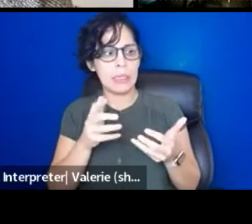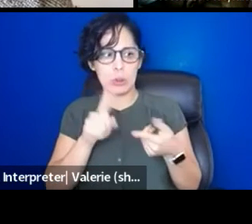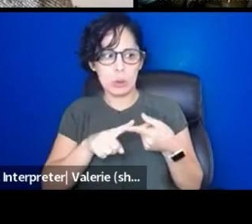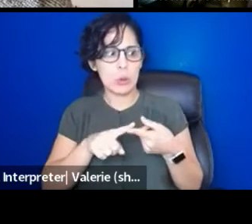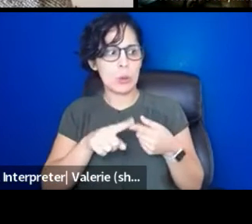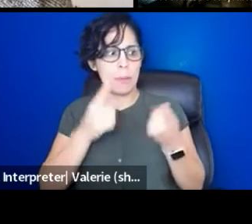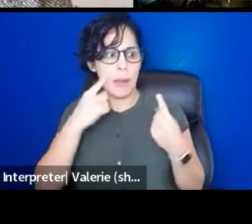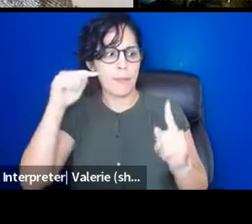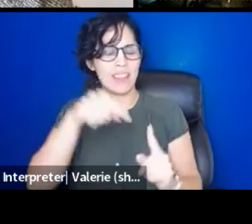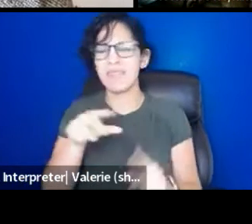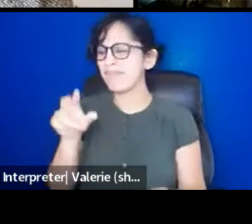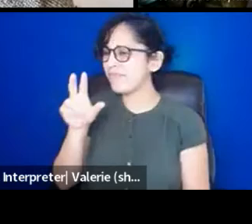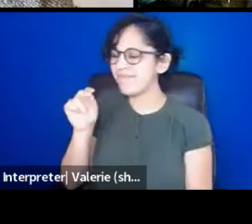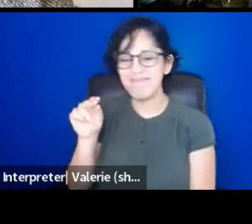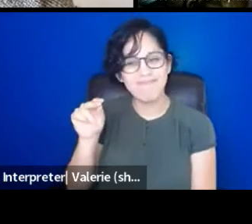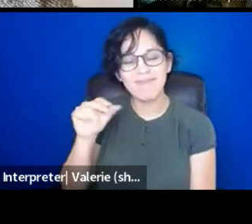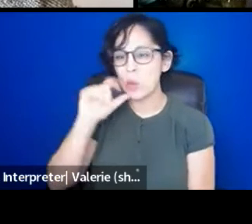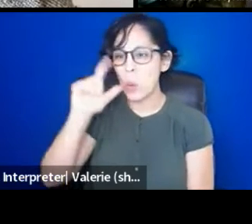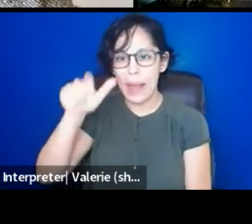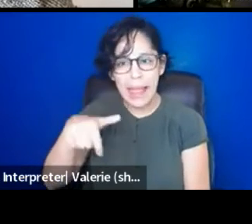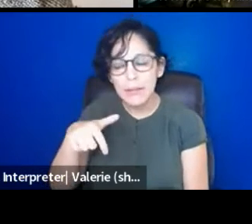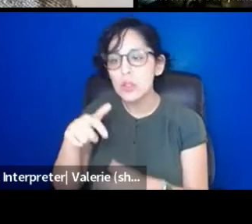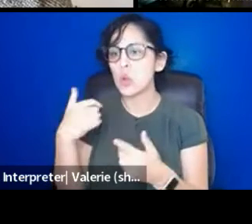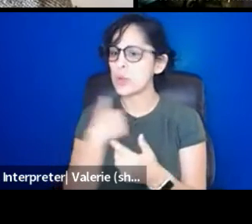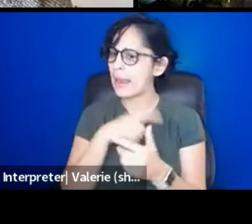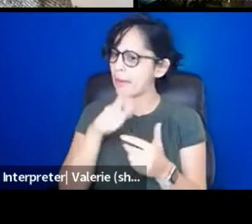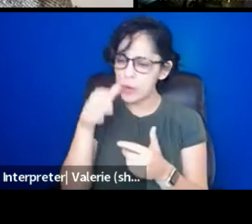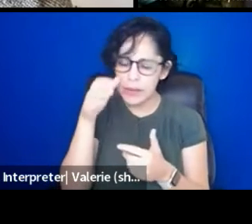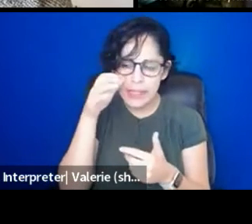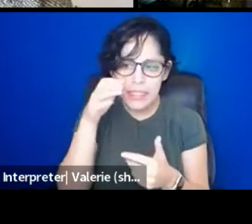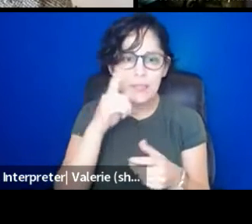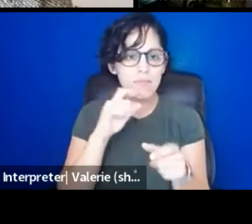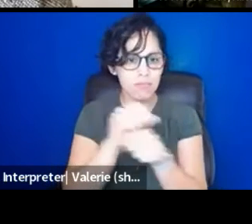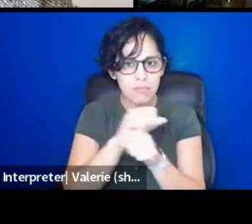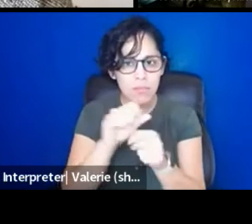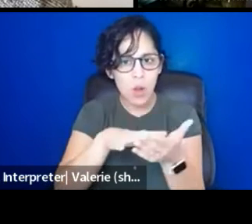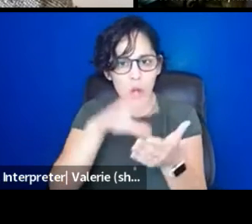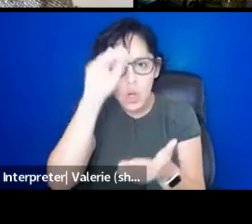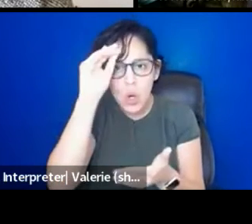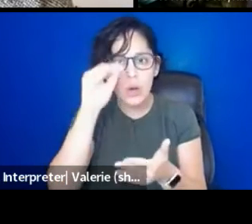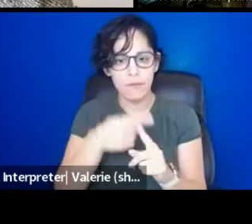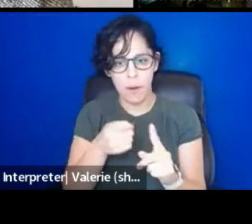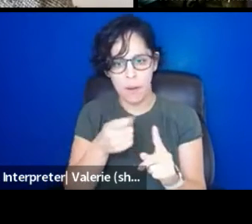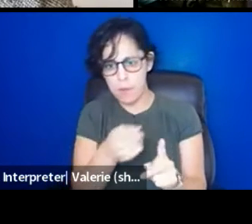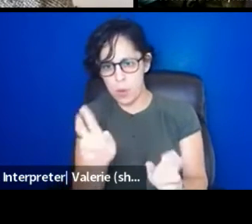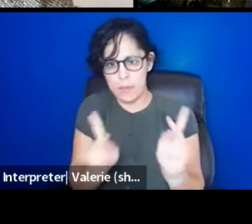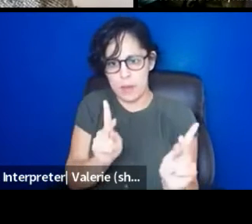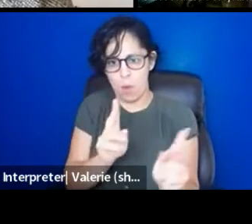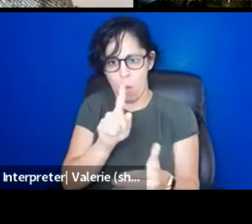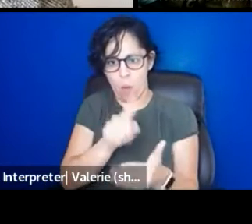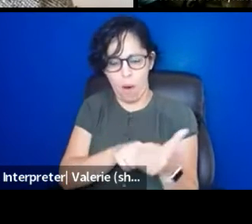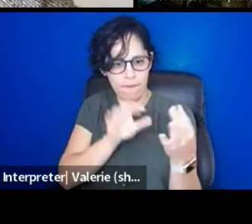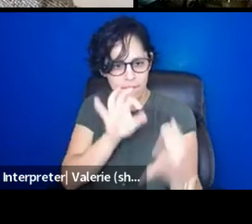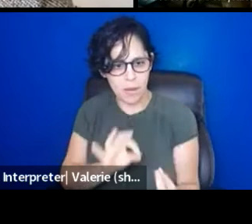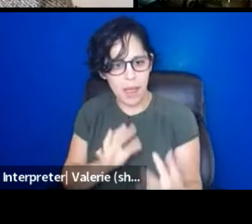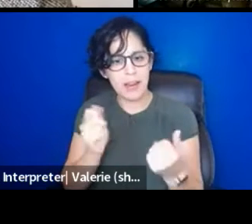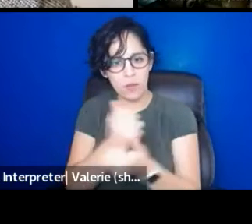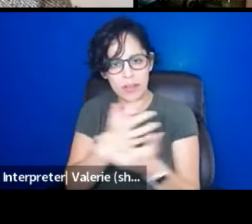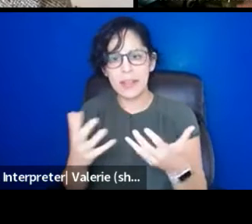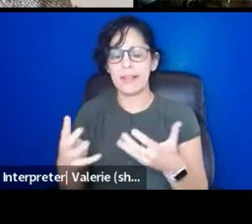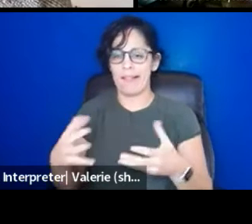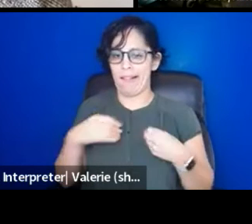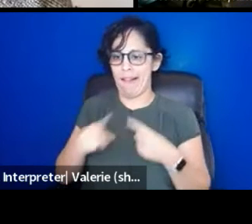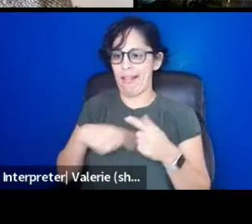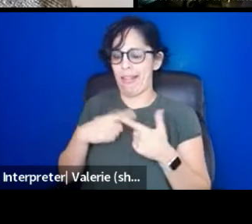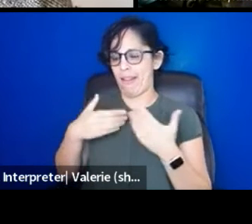who have been doing this and be willing learners and be willing students of what a new way can be. And then this, this, um, this